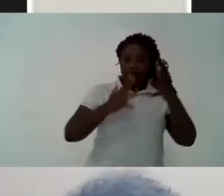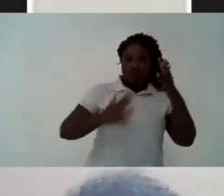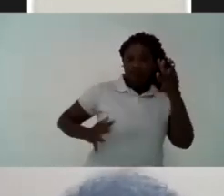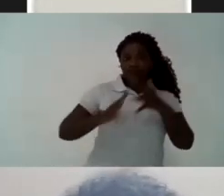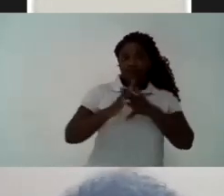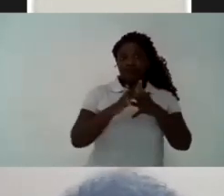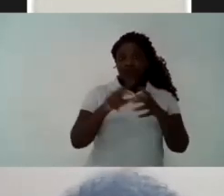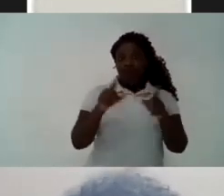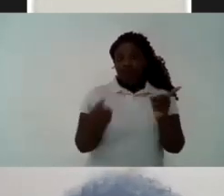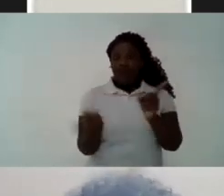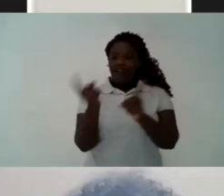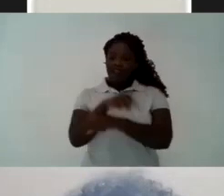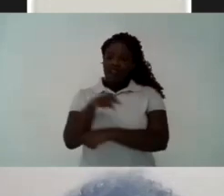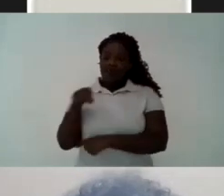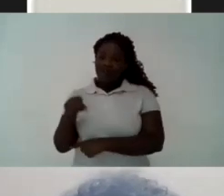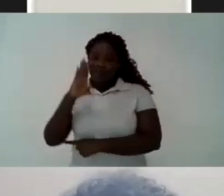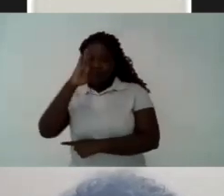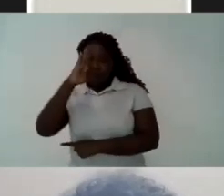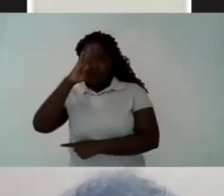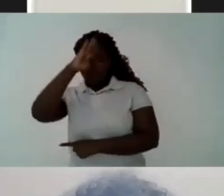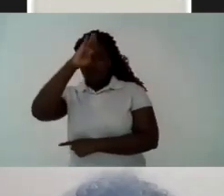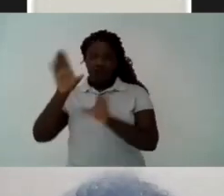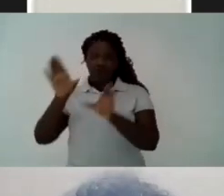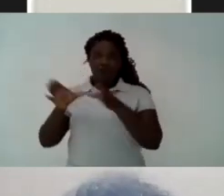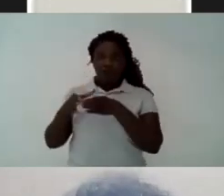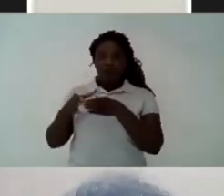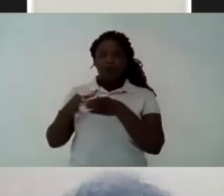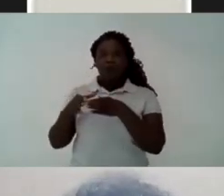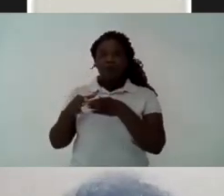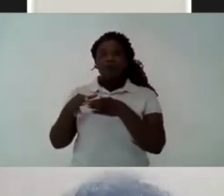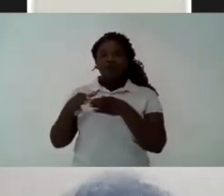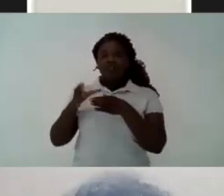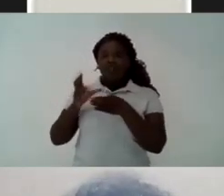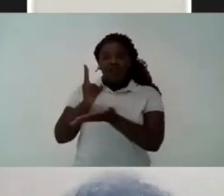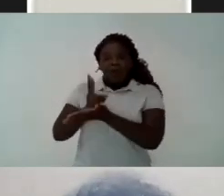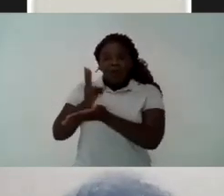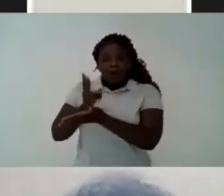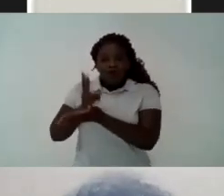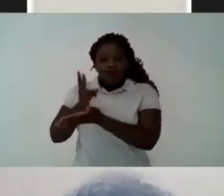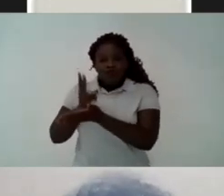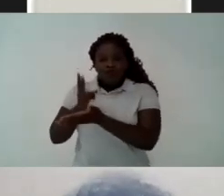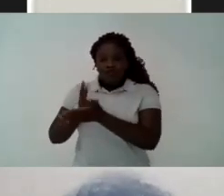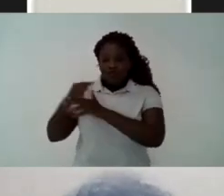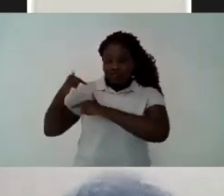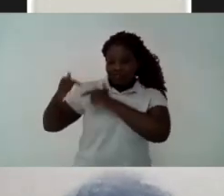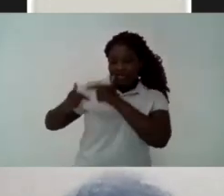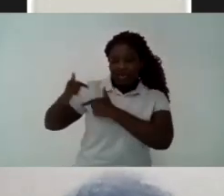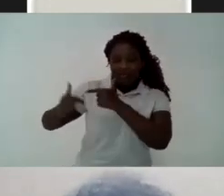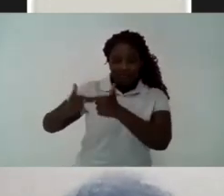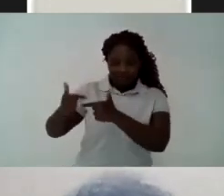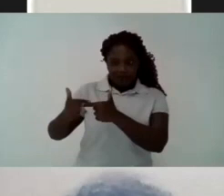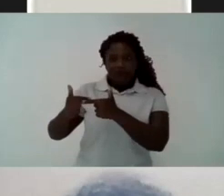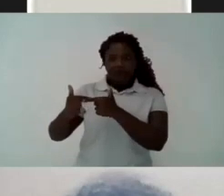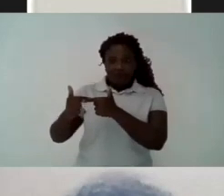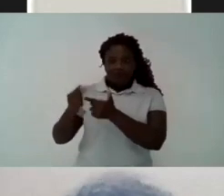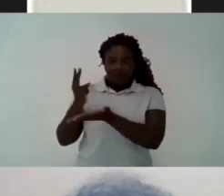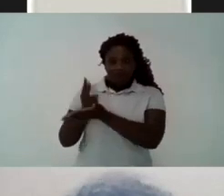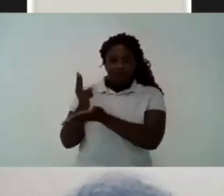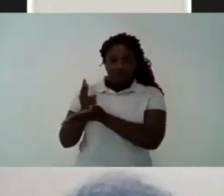And via the expansion of the university Through the Enem and also Sisu